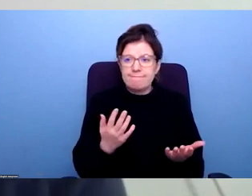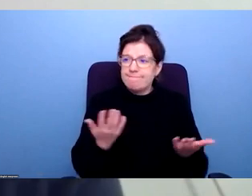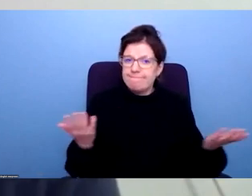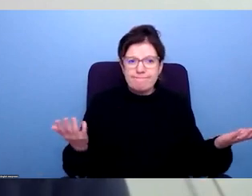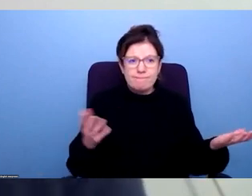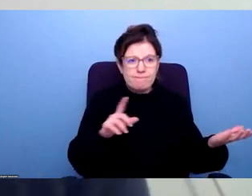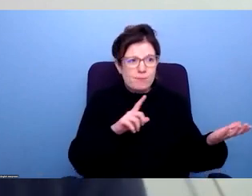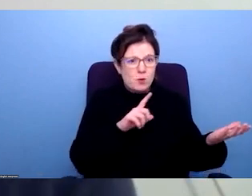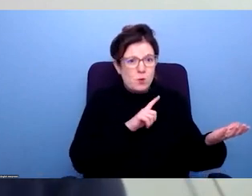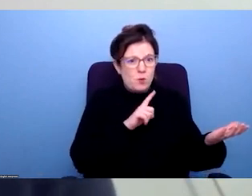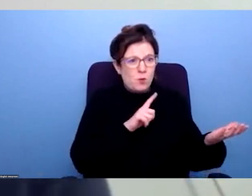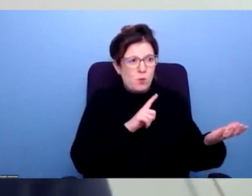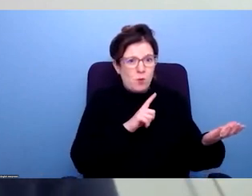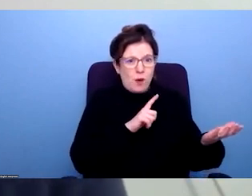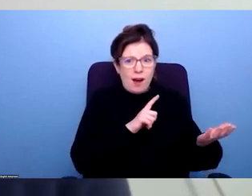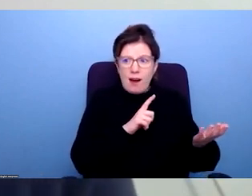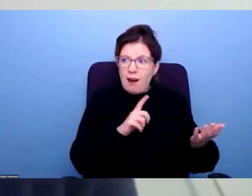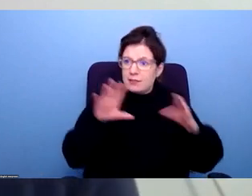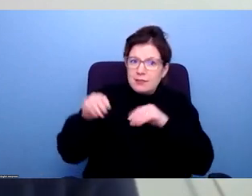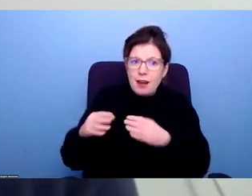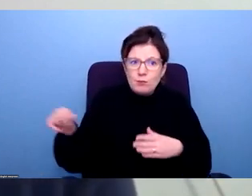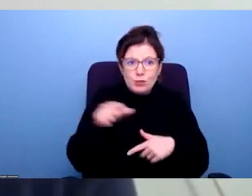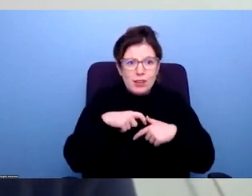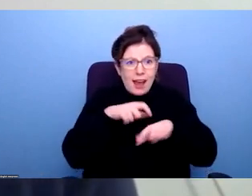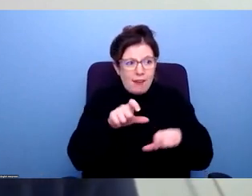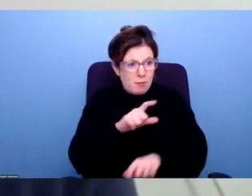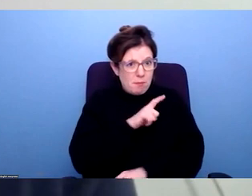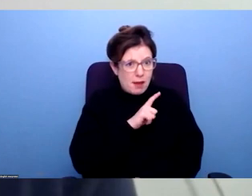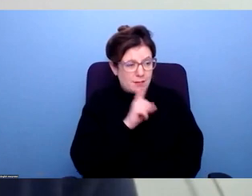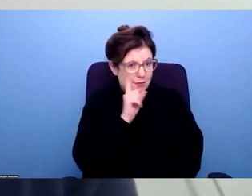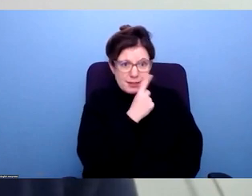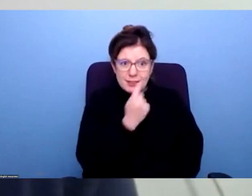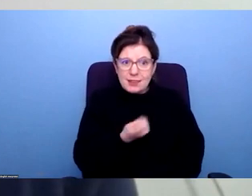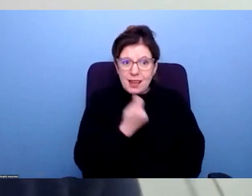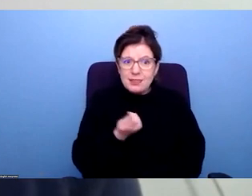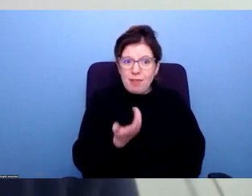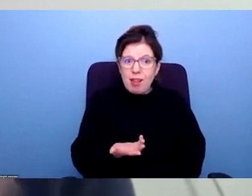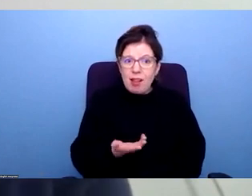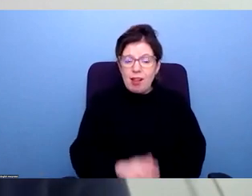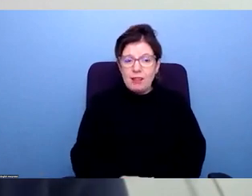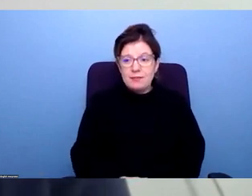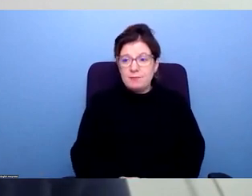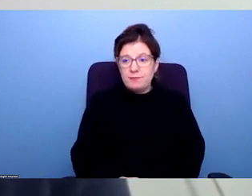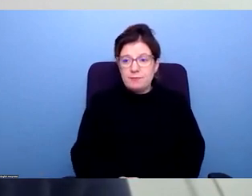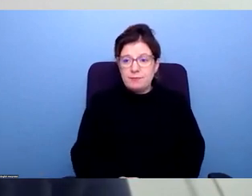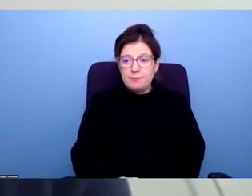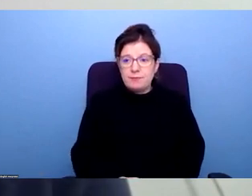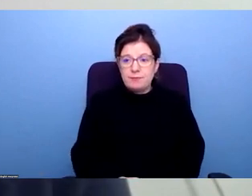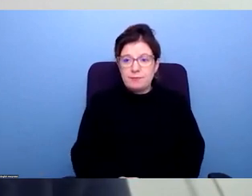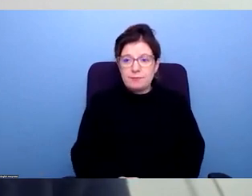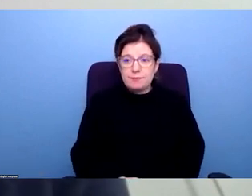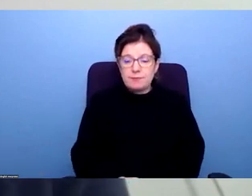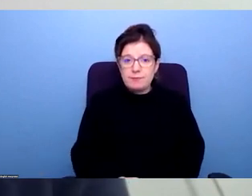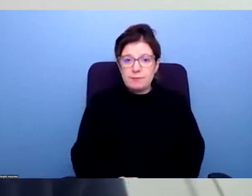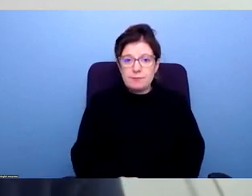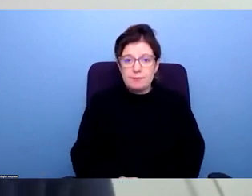why are we not just continuing this when it showed proved to be so so so effective. Tony